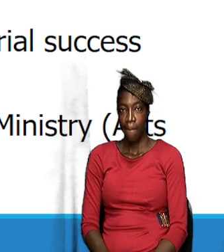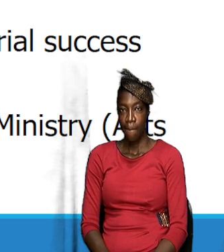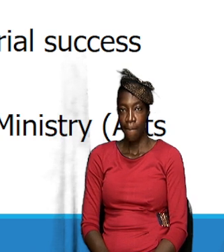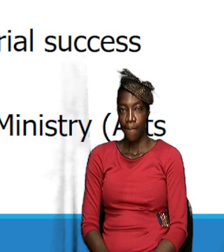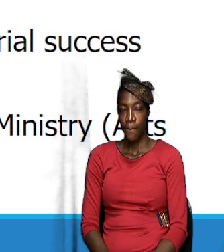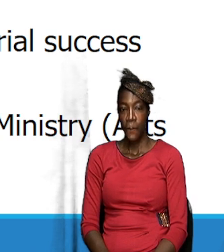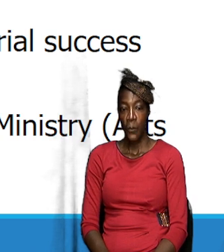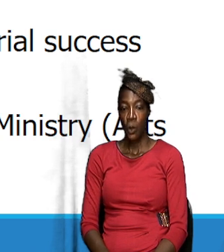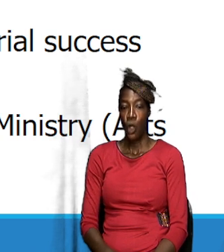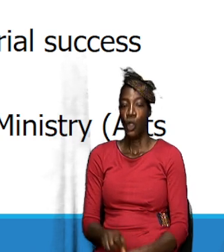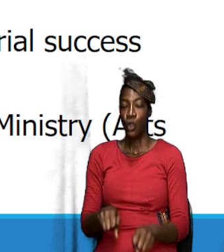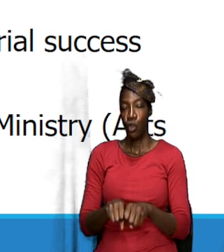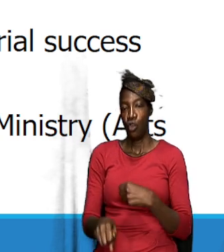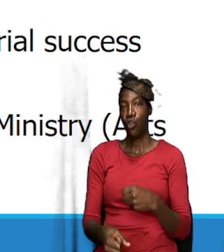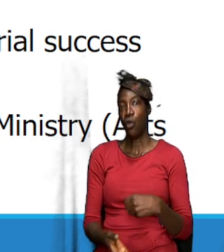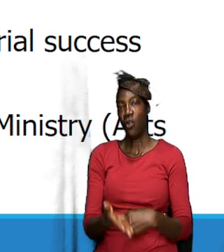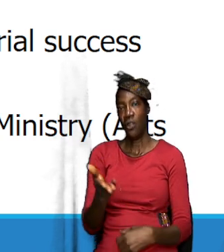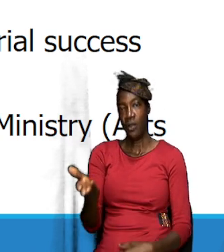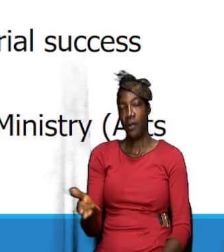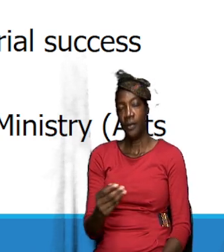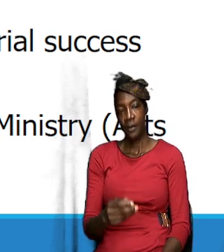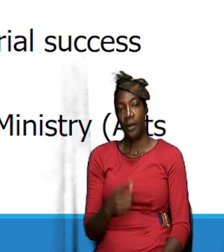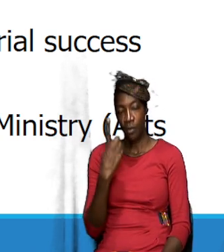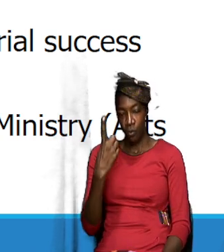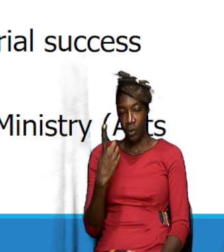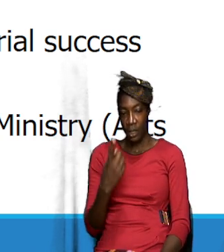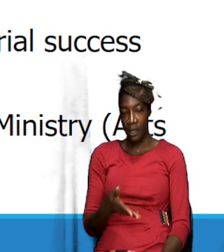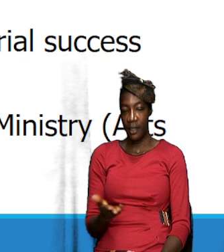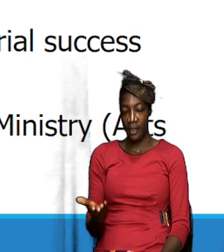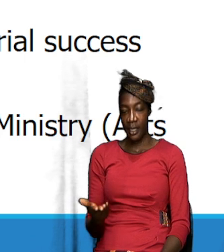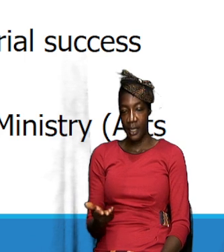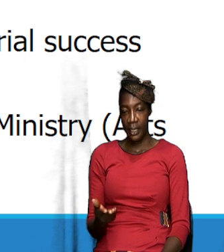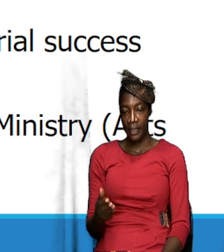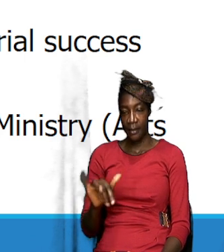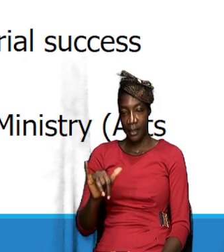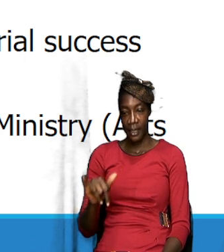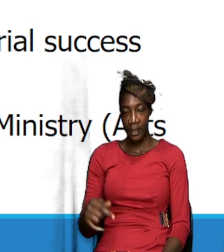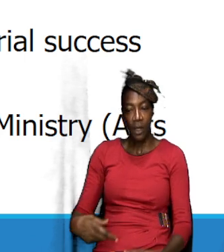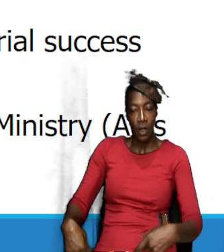So, one of the things that we,